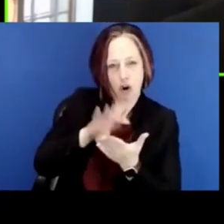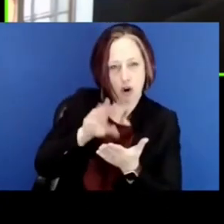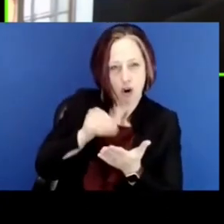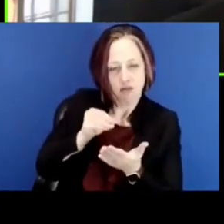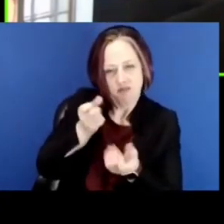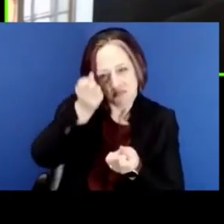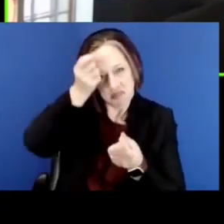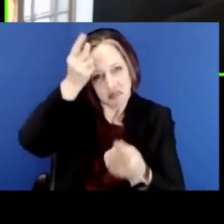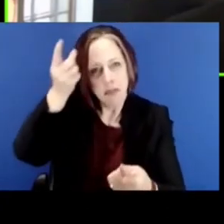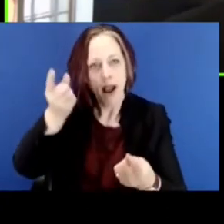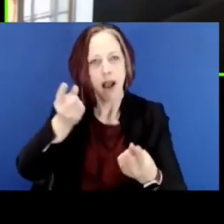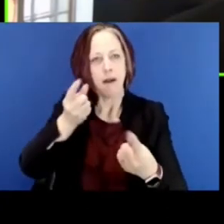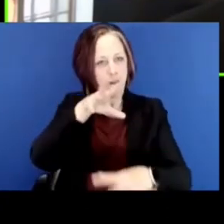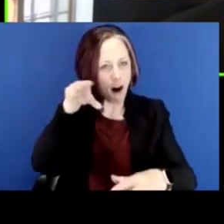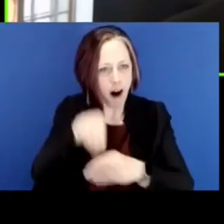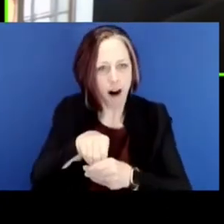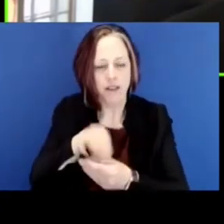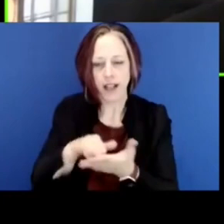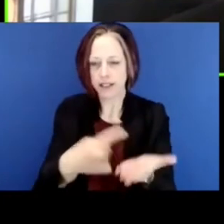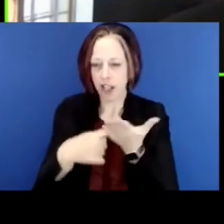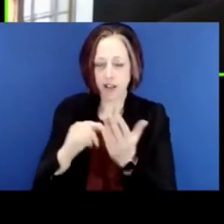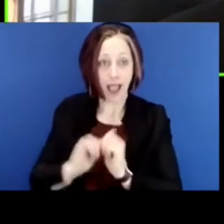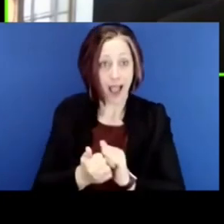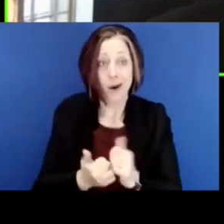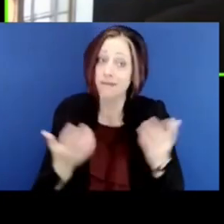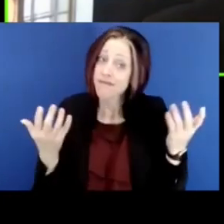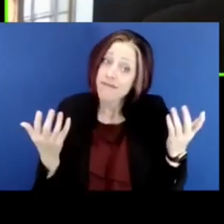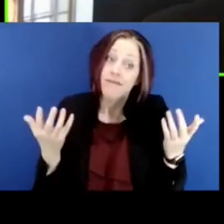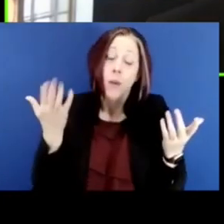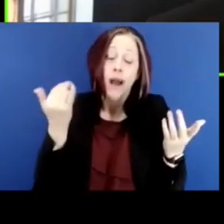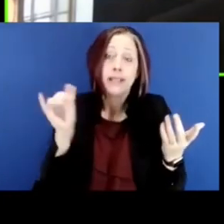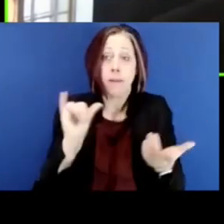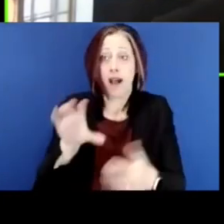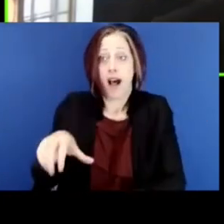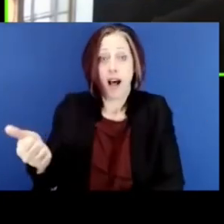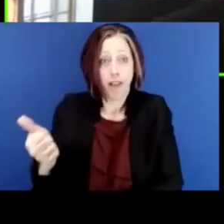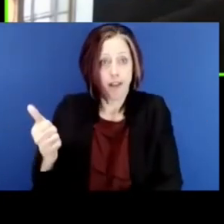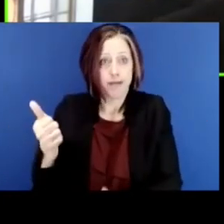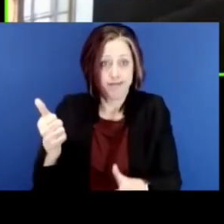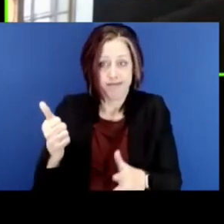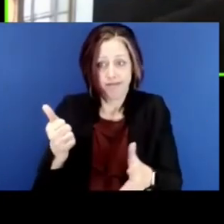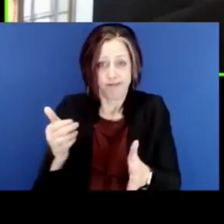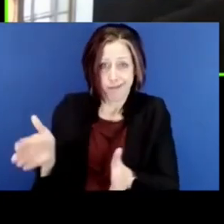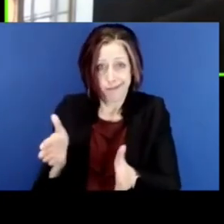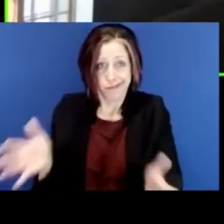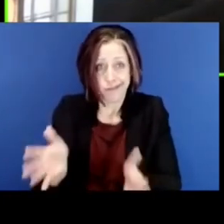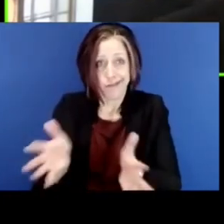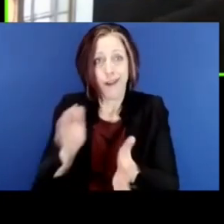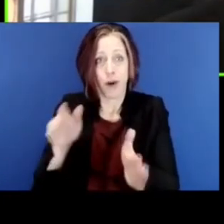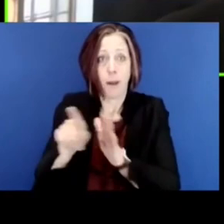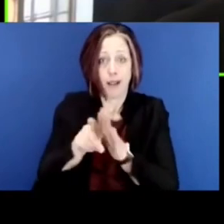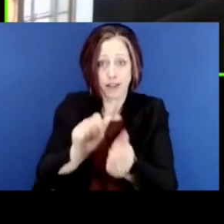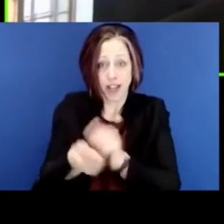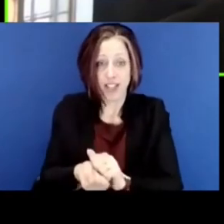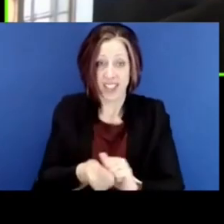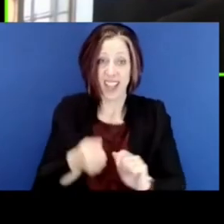you know, participate in this discussion? Because unlike other paths to policy change, this